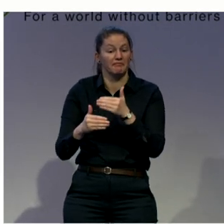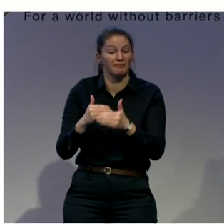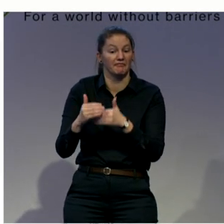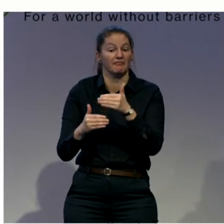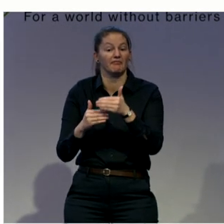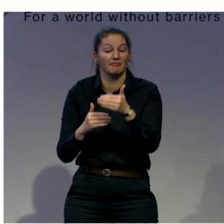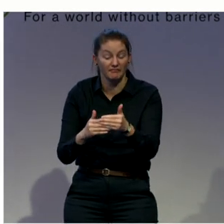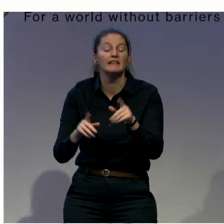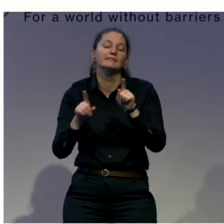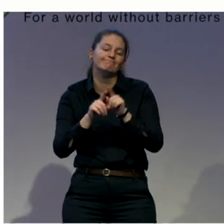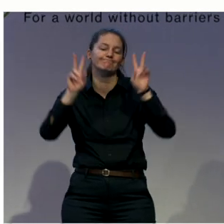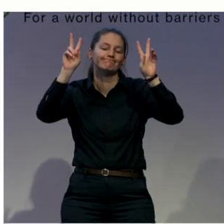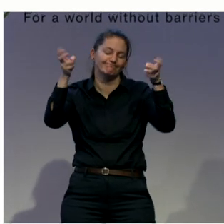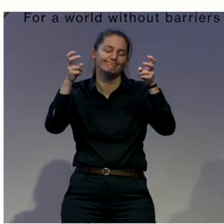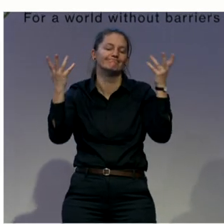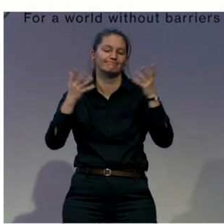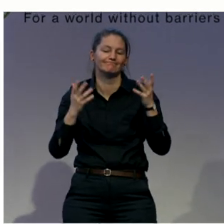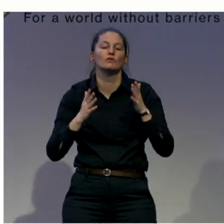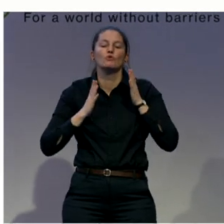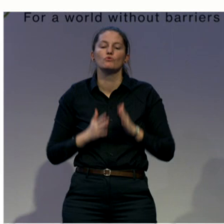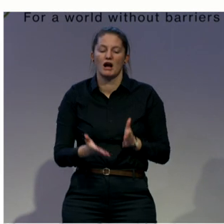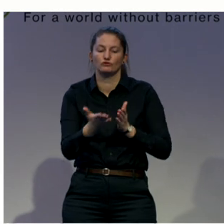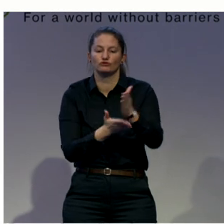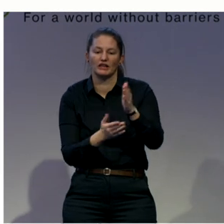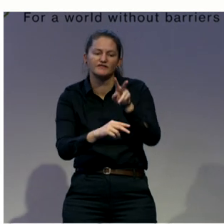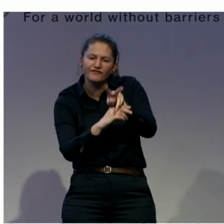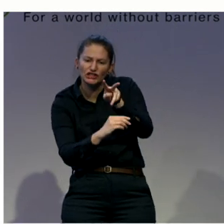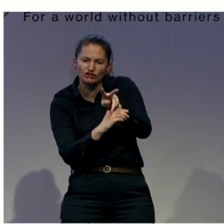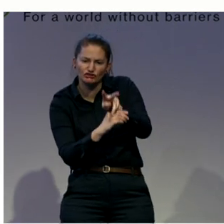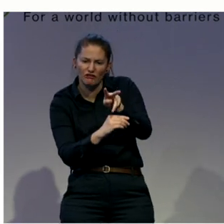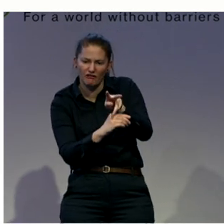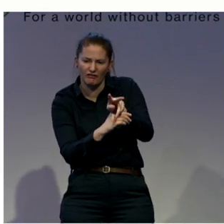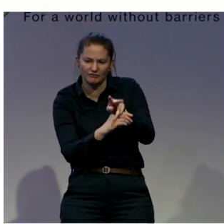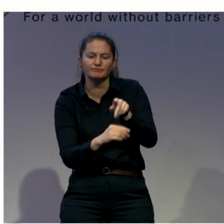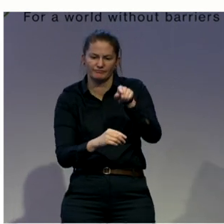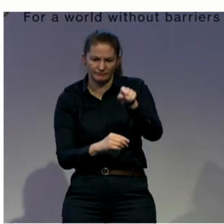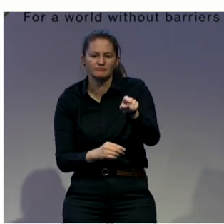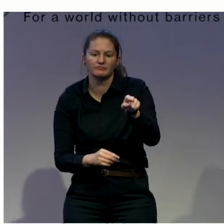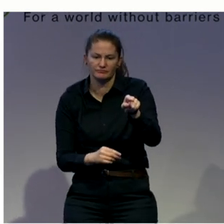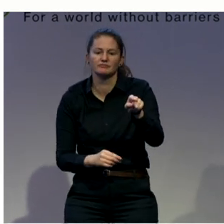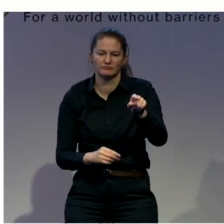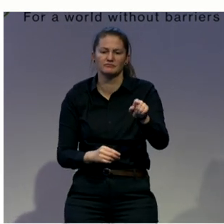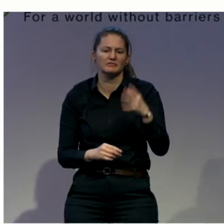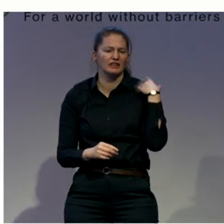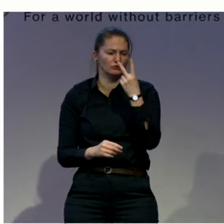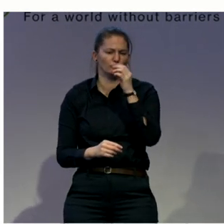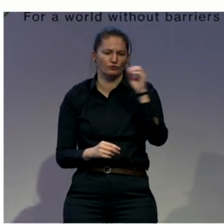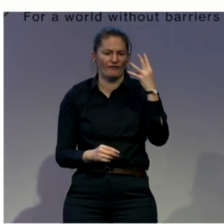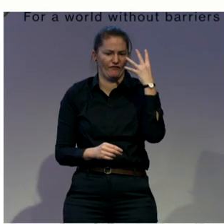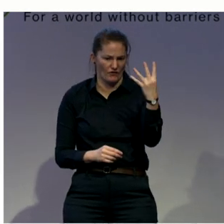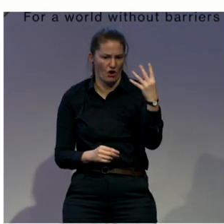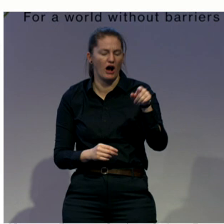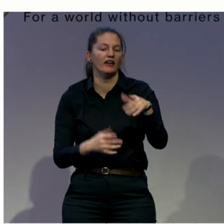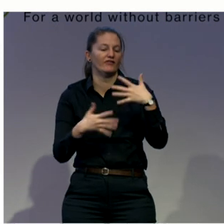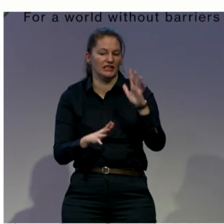Rights Watch. But this started many years ago, 2004 or so. And it has to